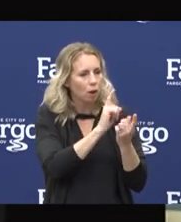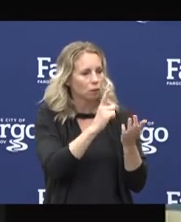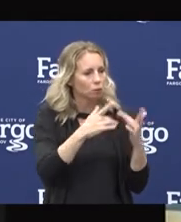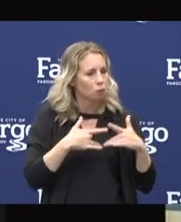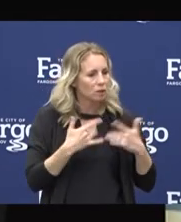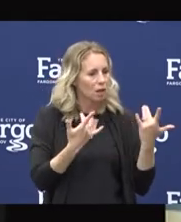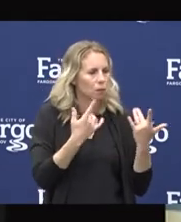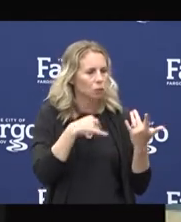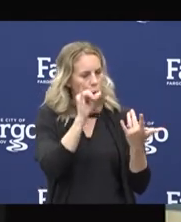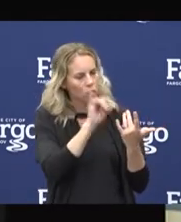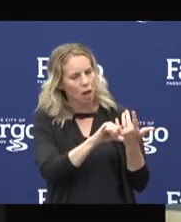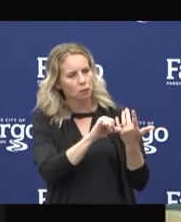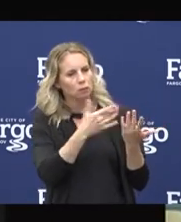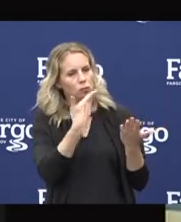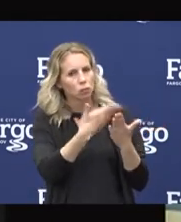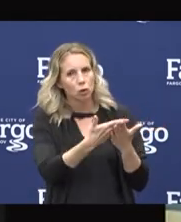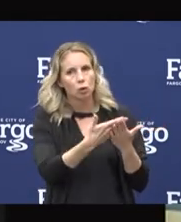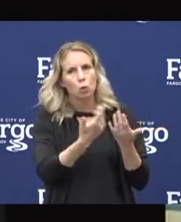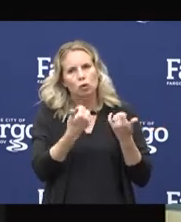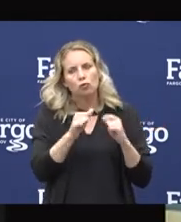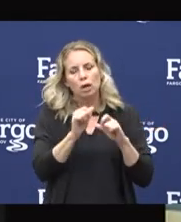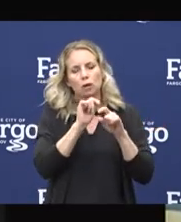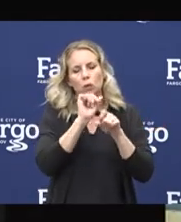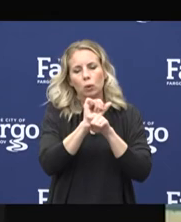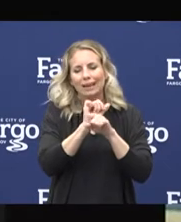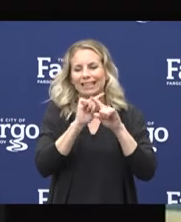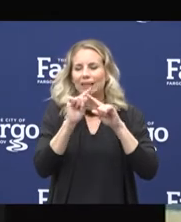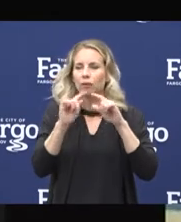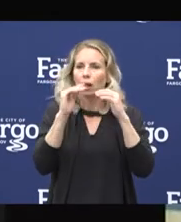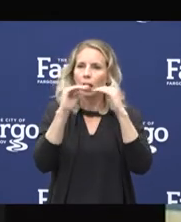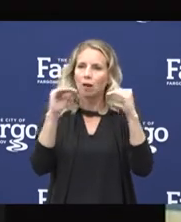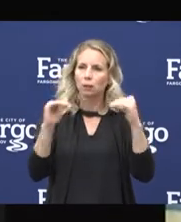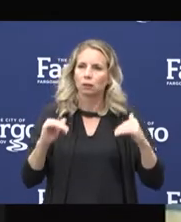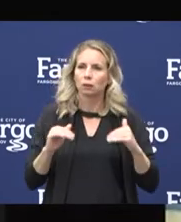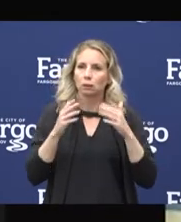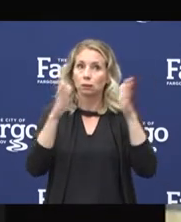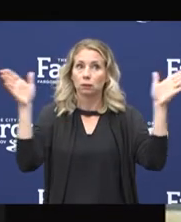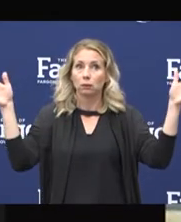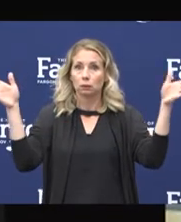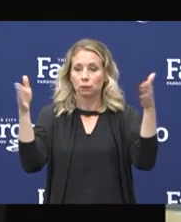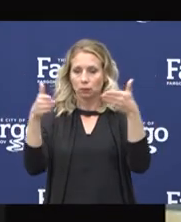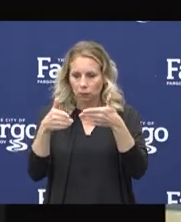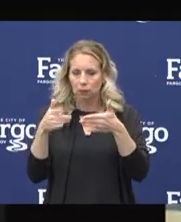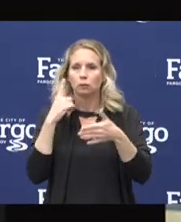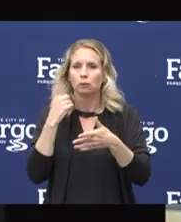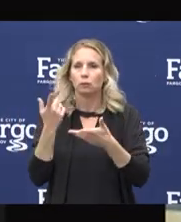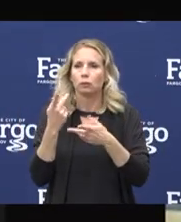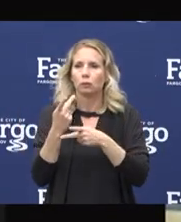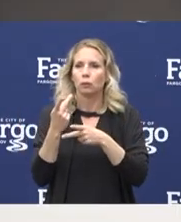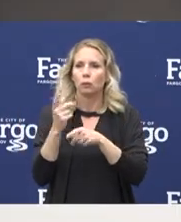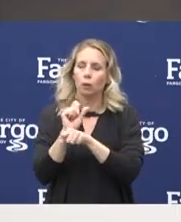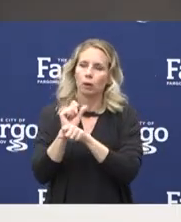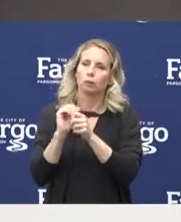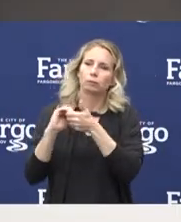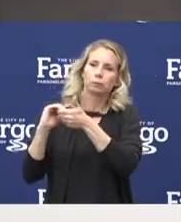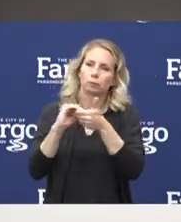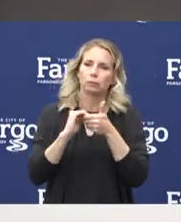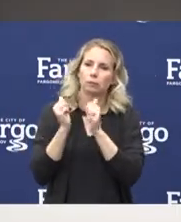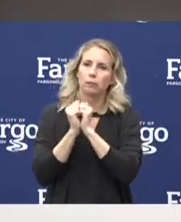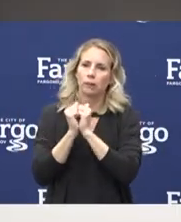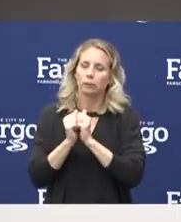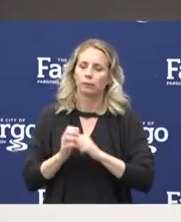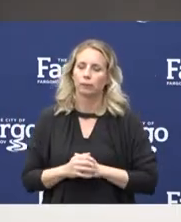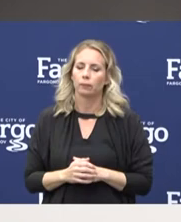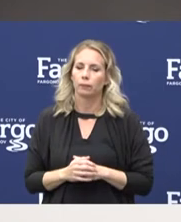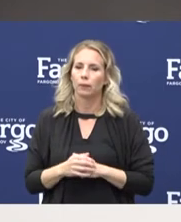to work at all different levels of coordination and communication. Thanks, Mayor. Thank you very much, Nicole. And just